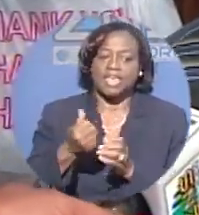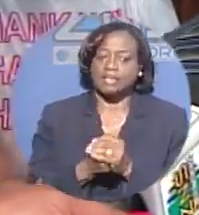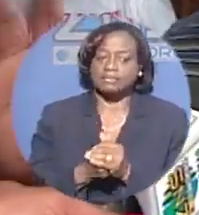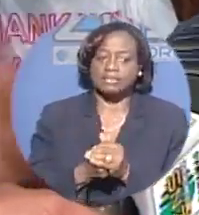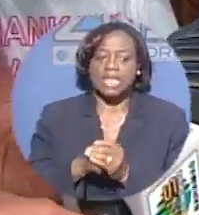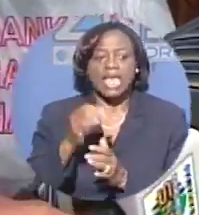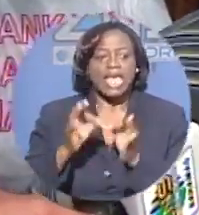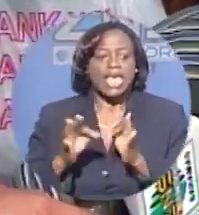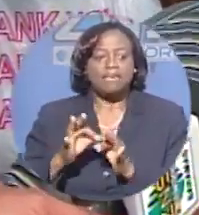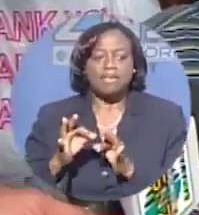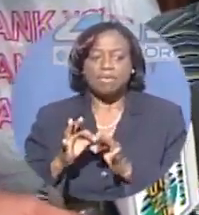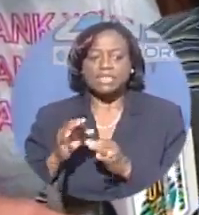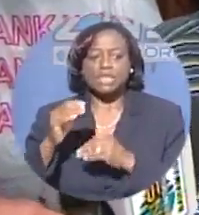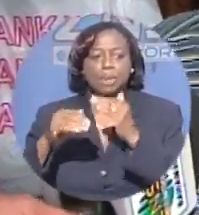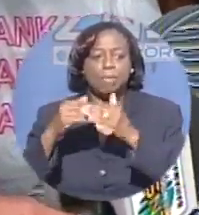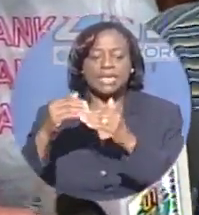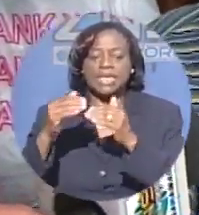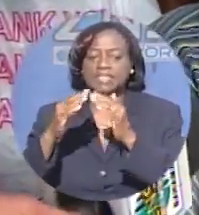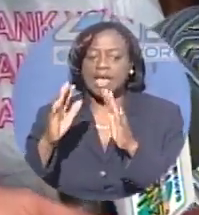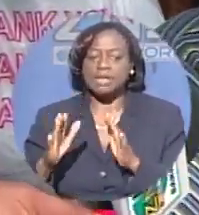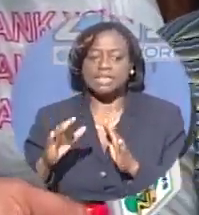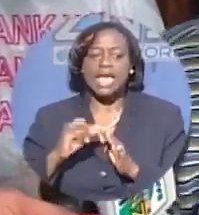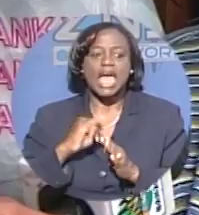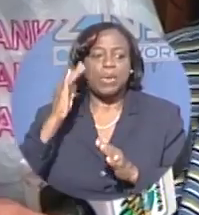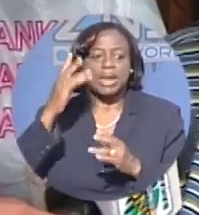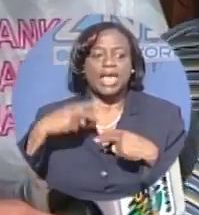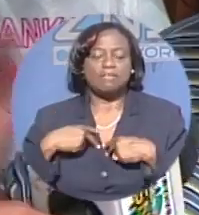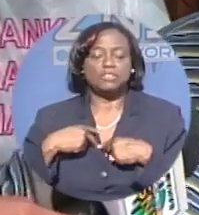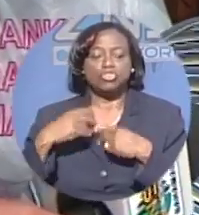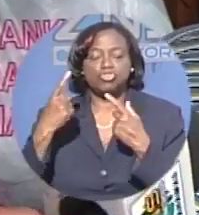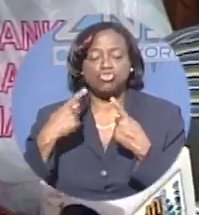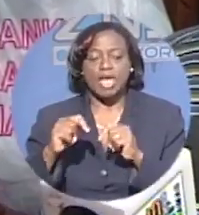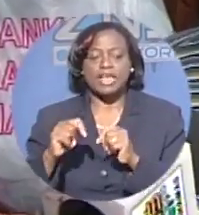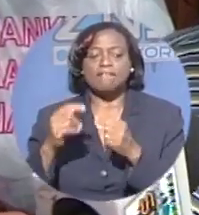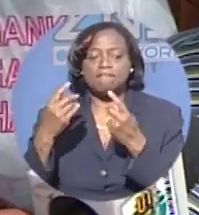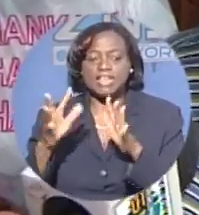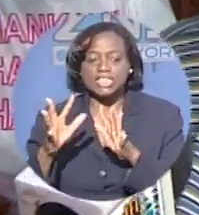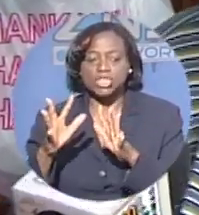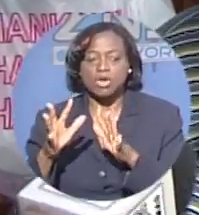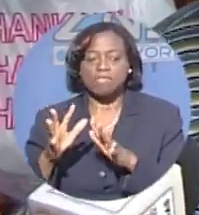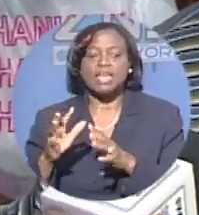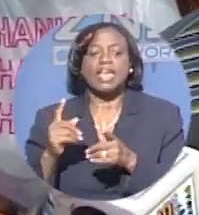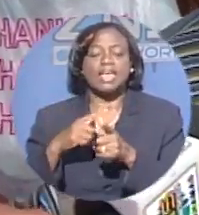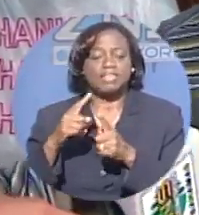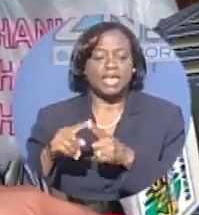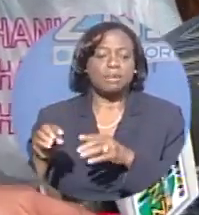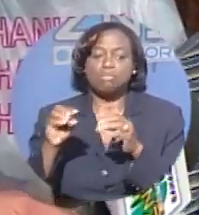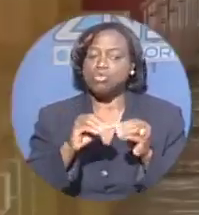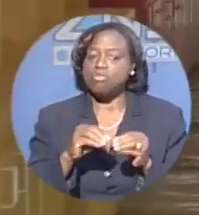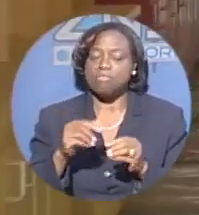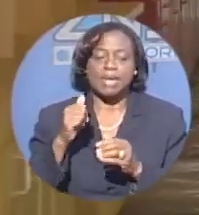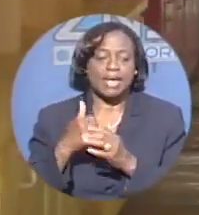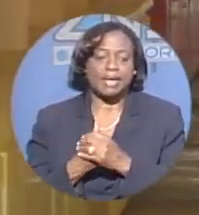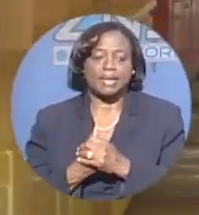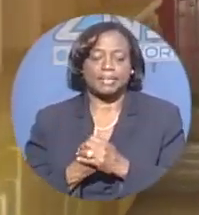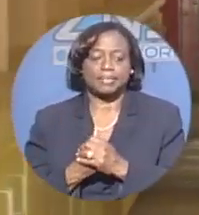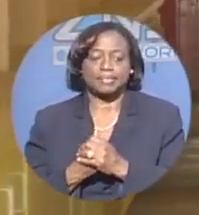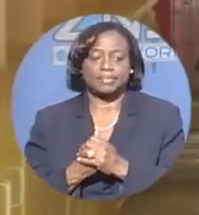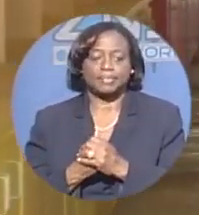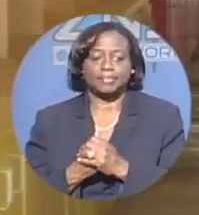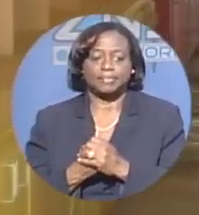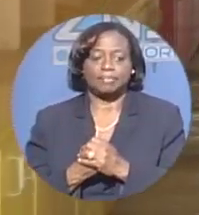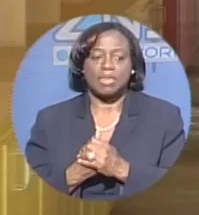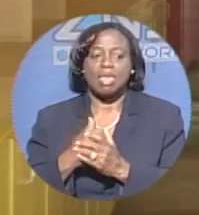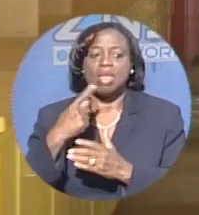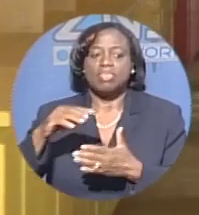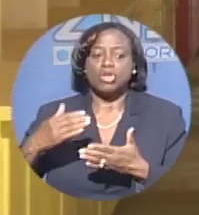one broke down, had to patch that and try to finish it off and move on and then maybe come back. But the powers of me please. The new straw